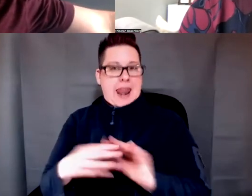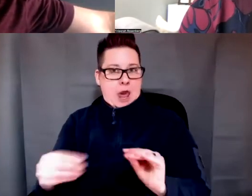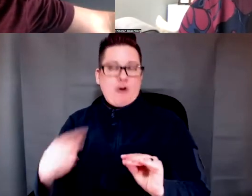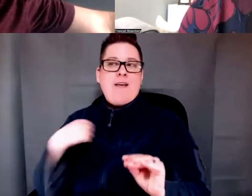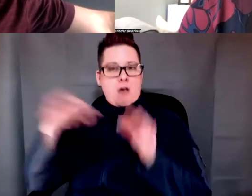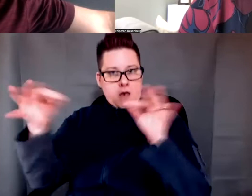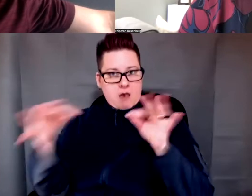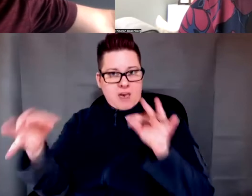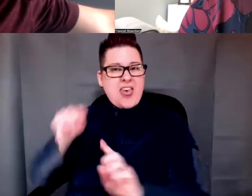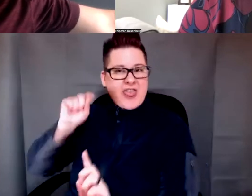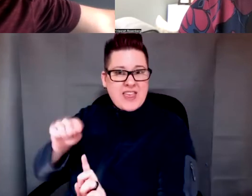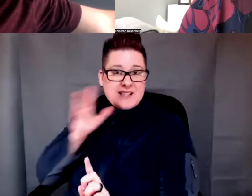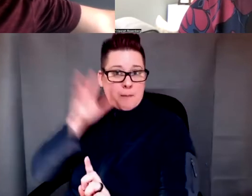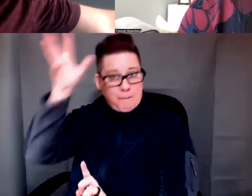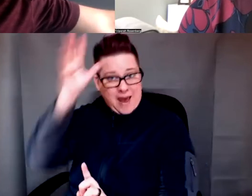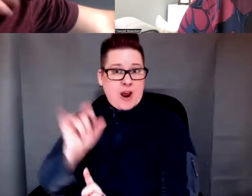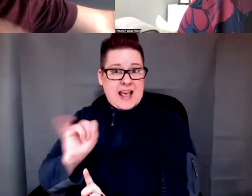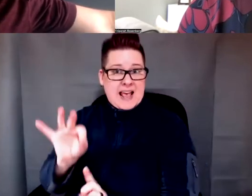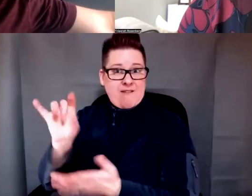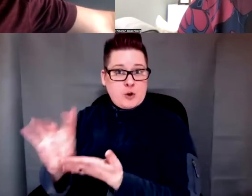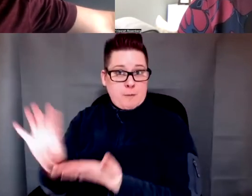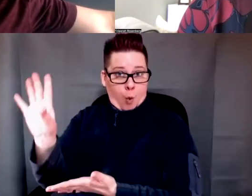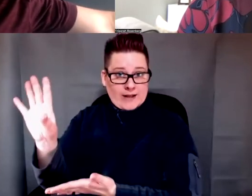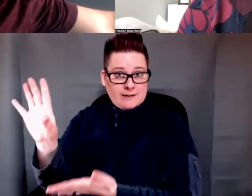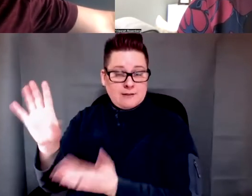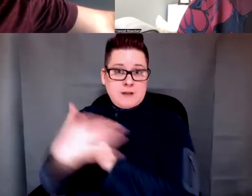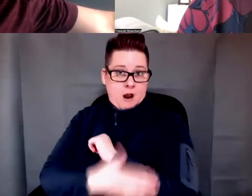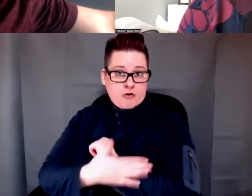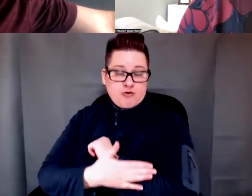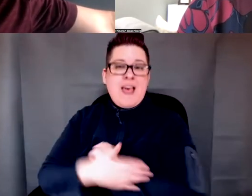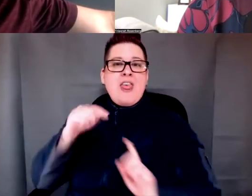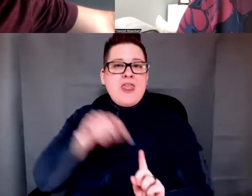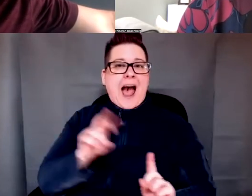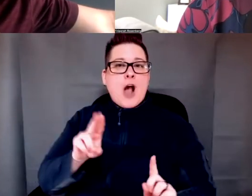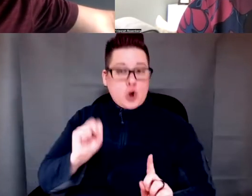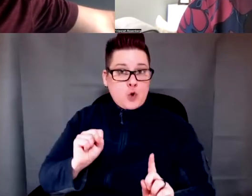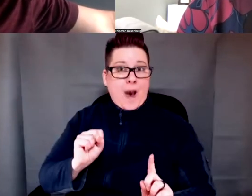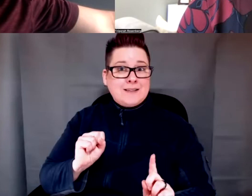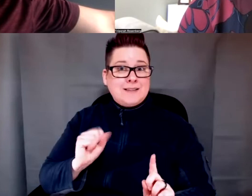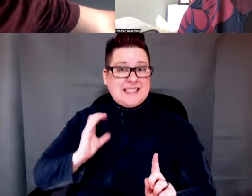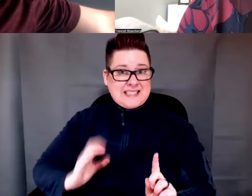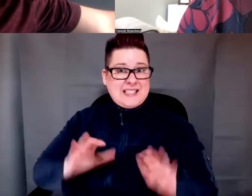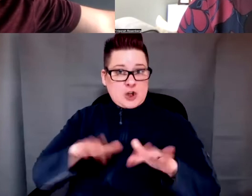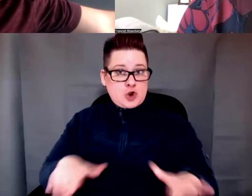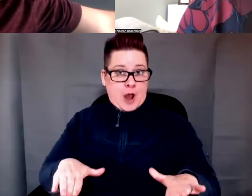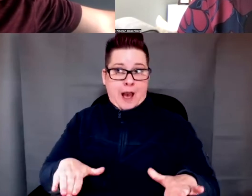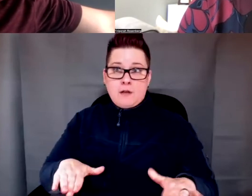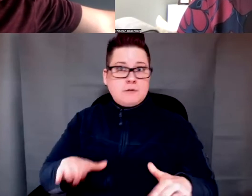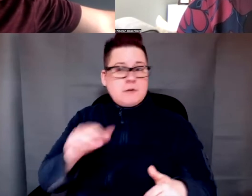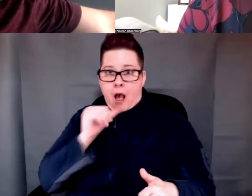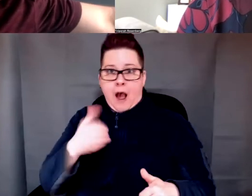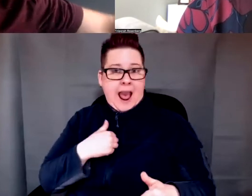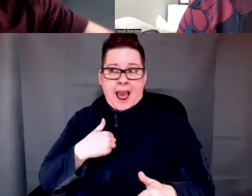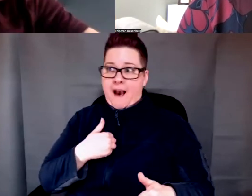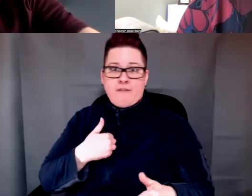that if that parent were to be deported, that U.S. child would not have an immediate family member in the